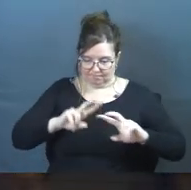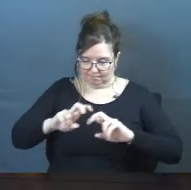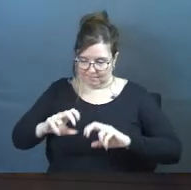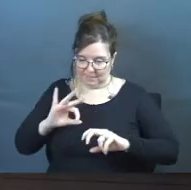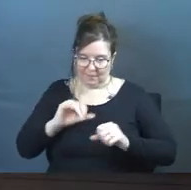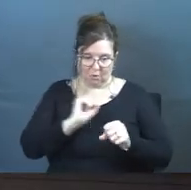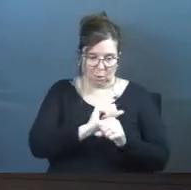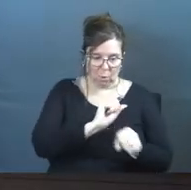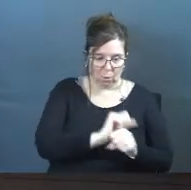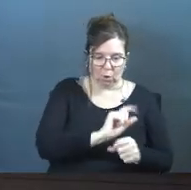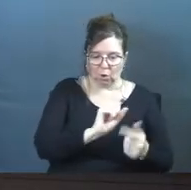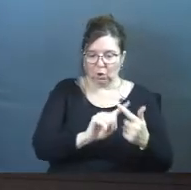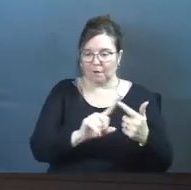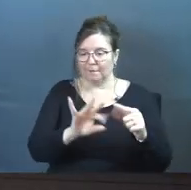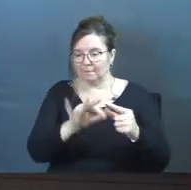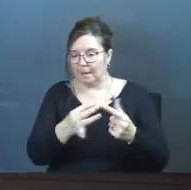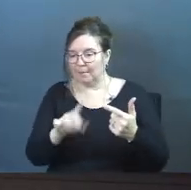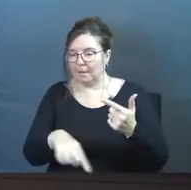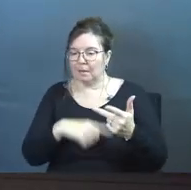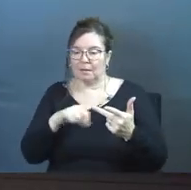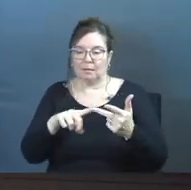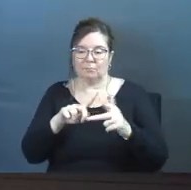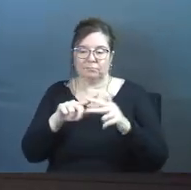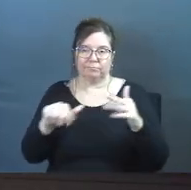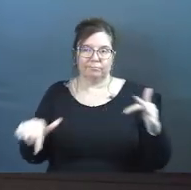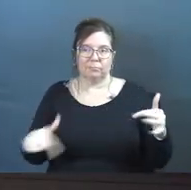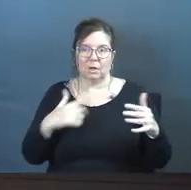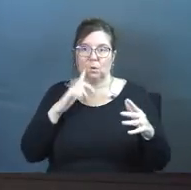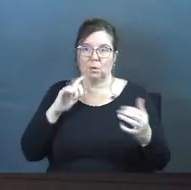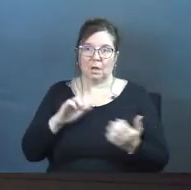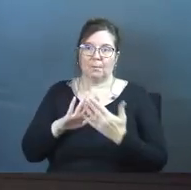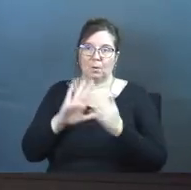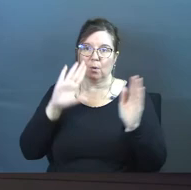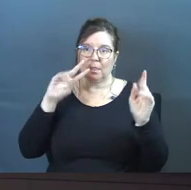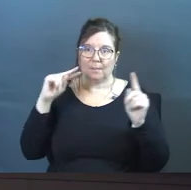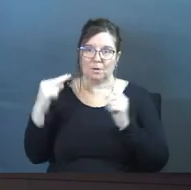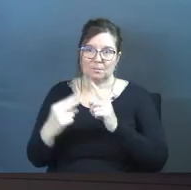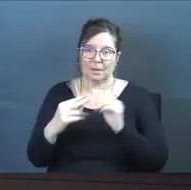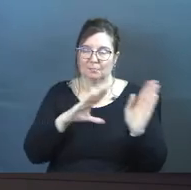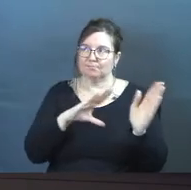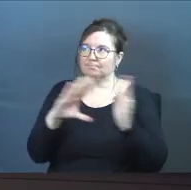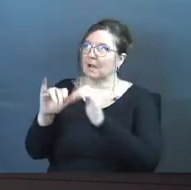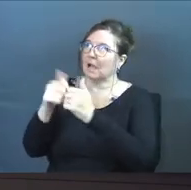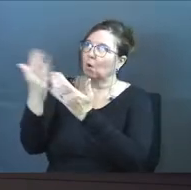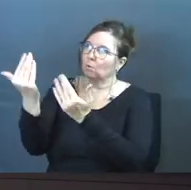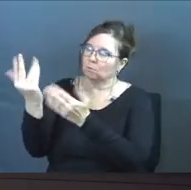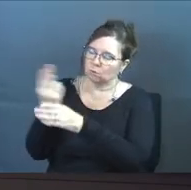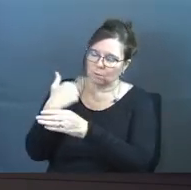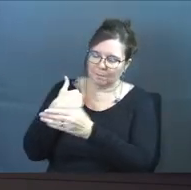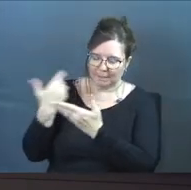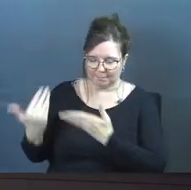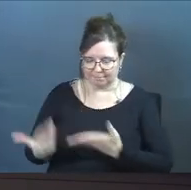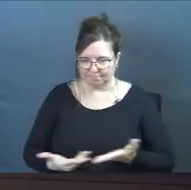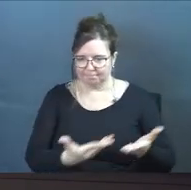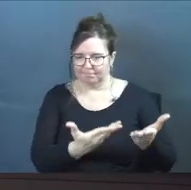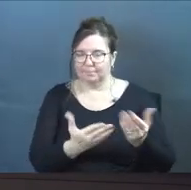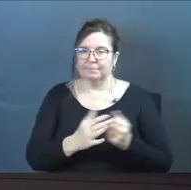in, whether it's your workplace, whether it's in your family, and you're going to come in with the perspective like, God, how can you use me here?